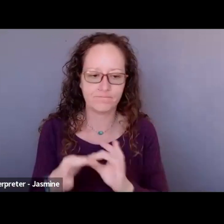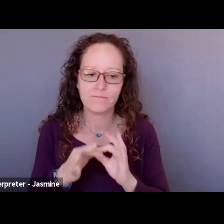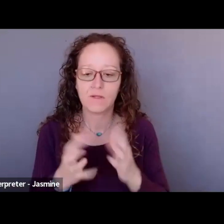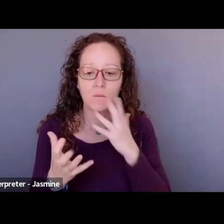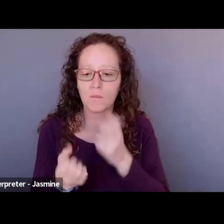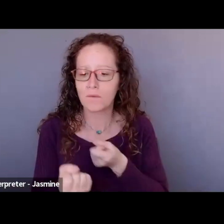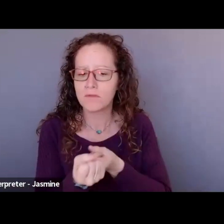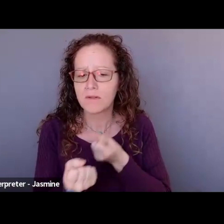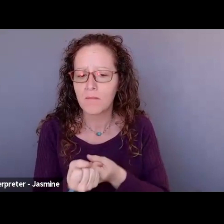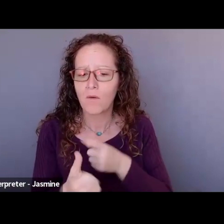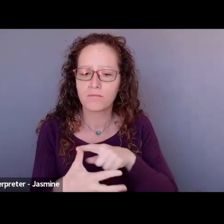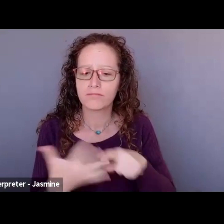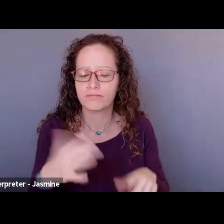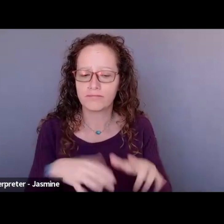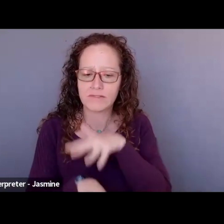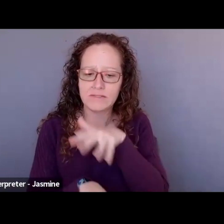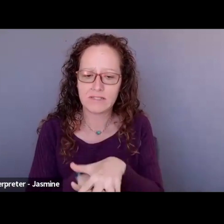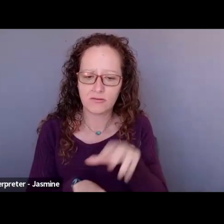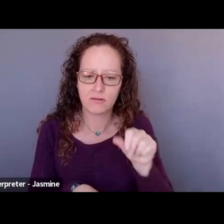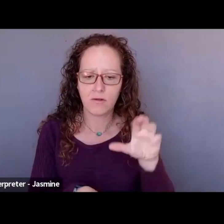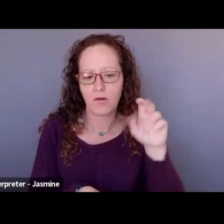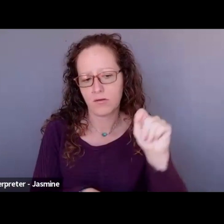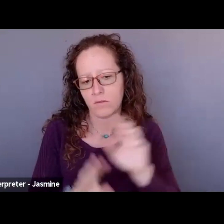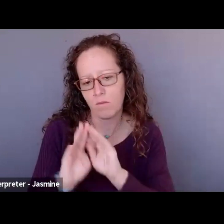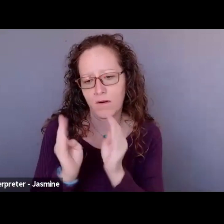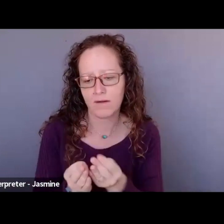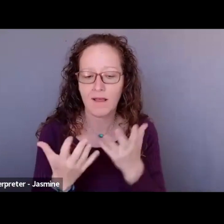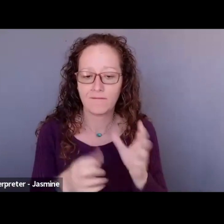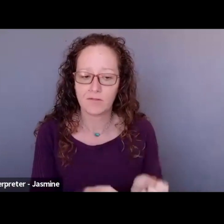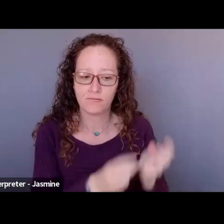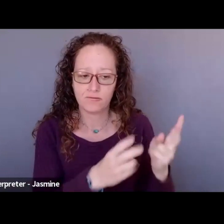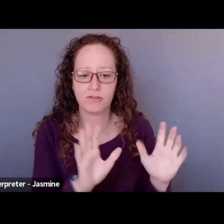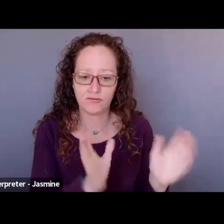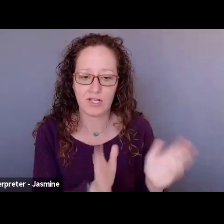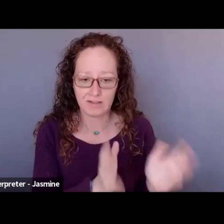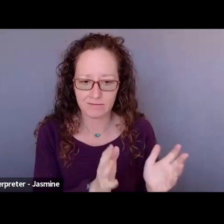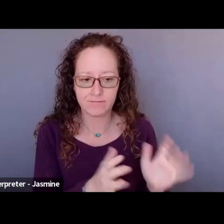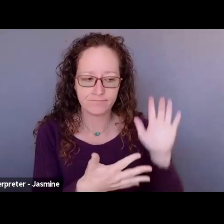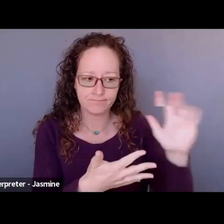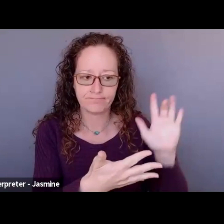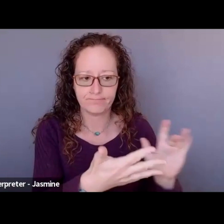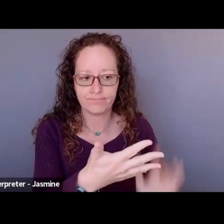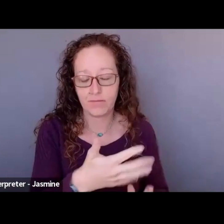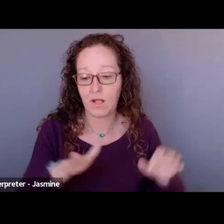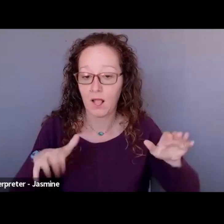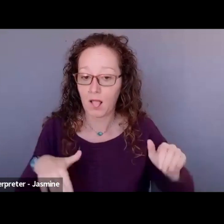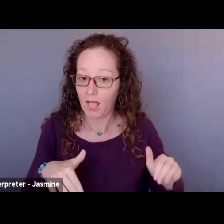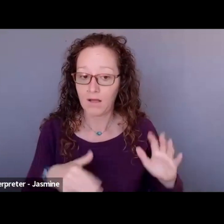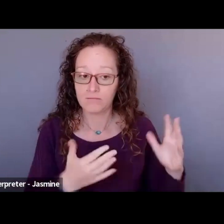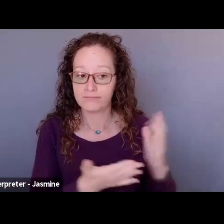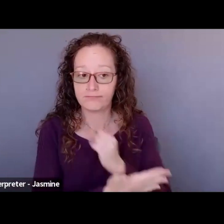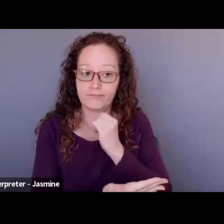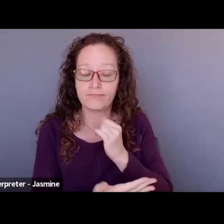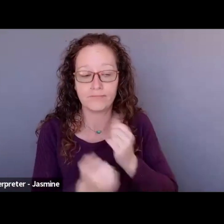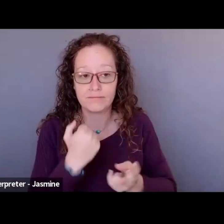support and learn from. So I put those links in the chat. If you haven't had a chance yet, I highly encourage you to save those links, learn about these